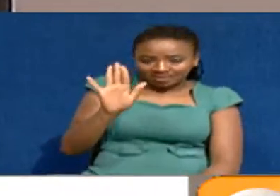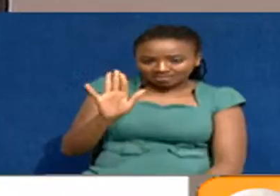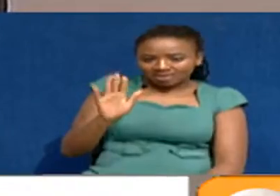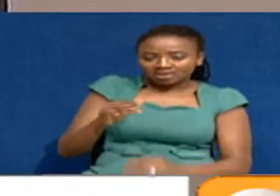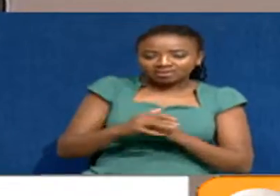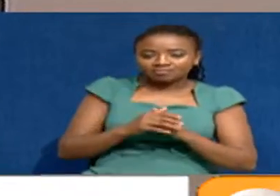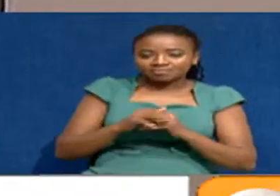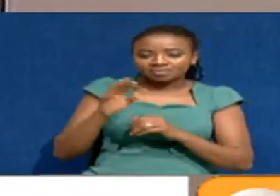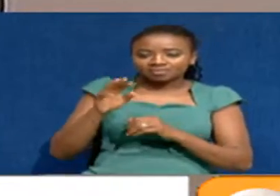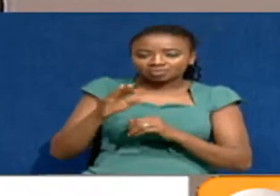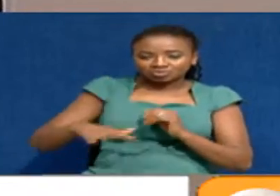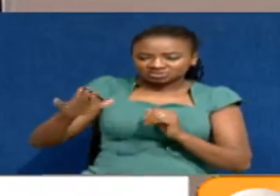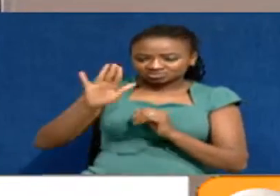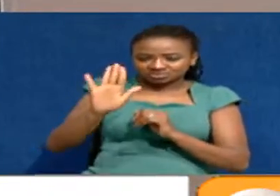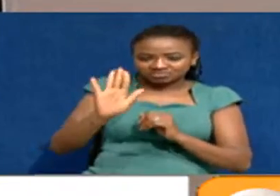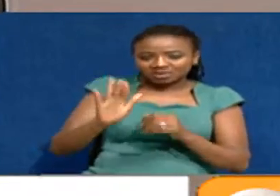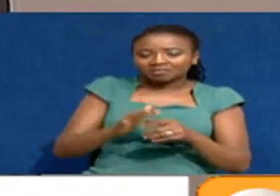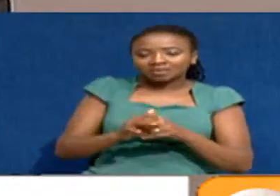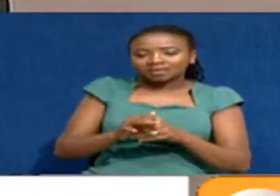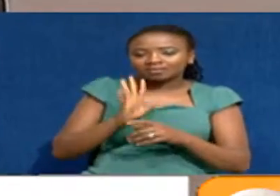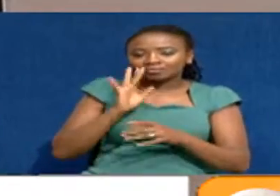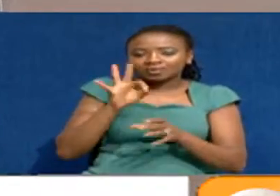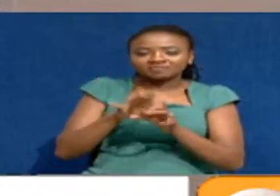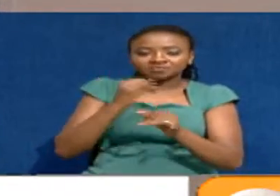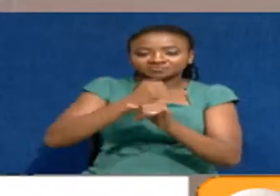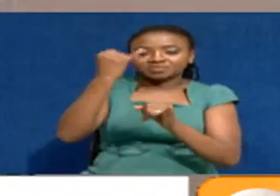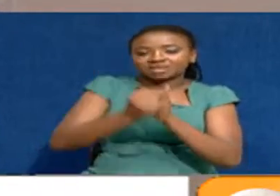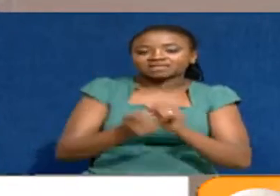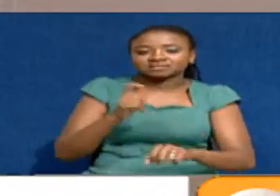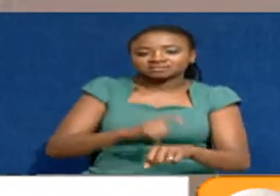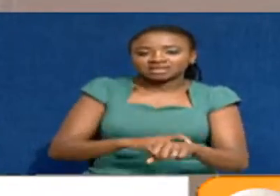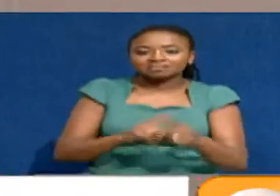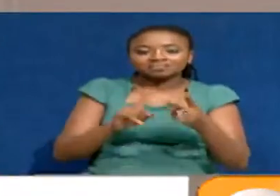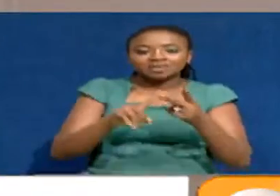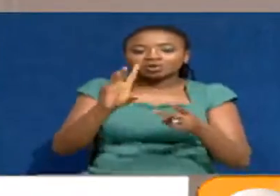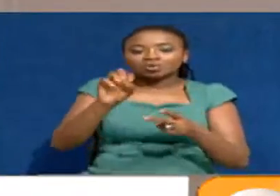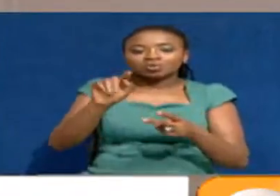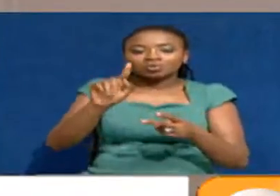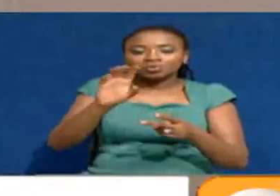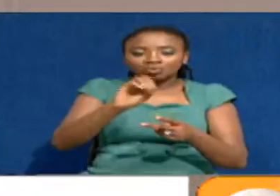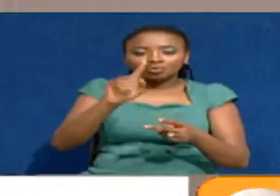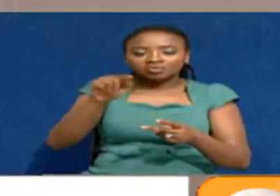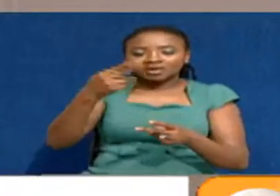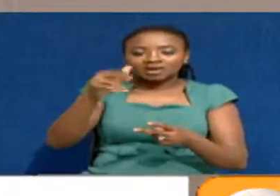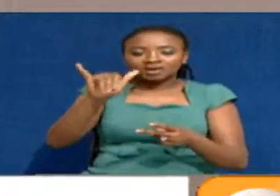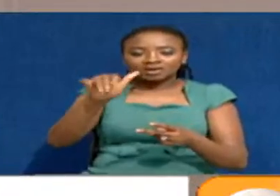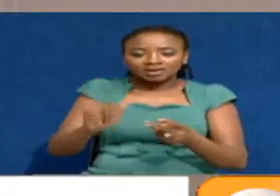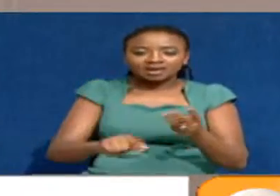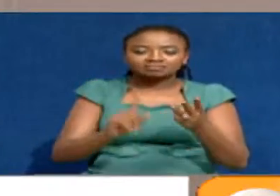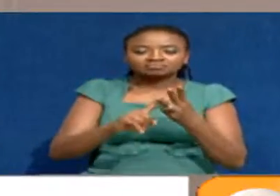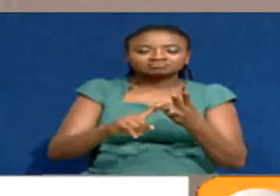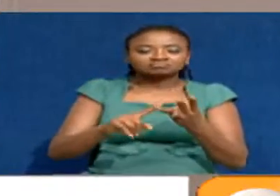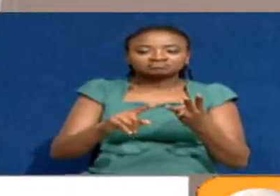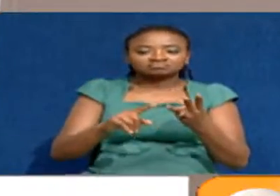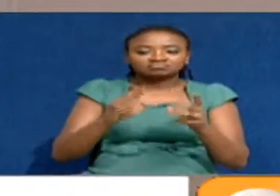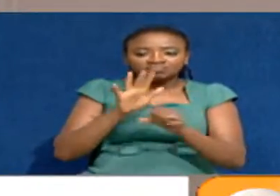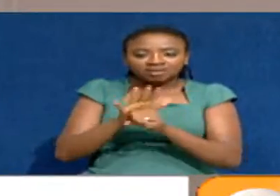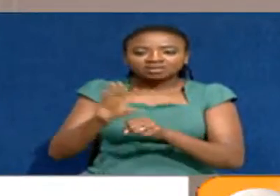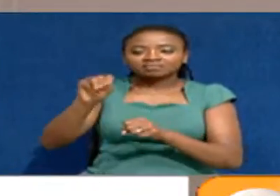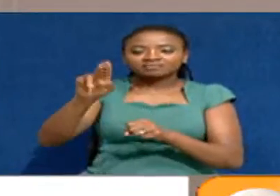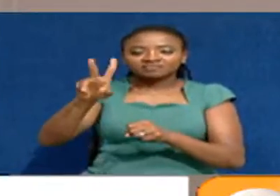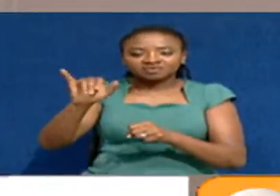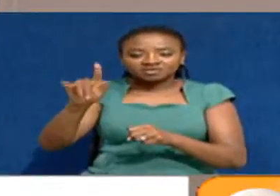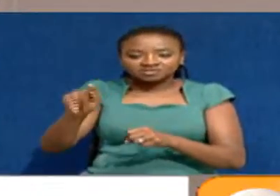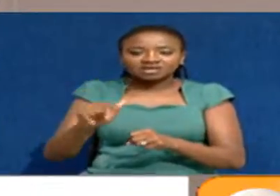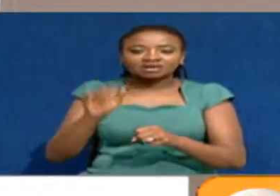will never get near the population quota. The same will happen to Uthaya, Tetu, Mukroeni, Budarangi, Muvita,